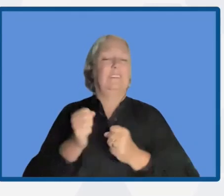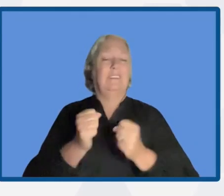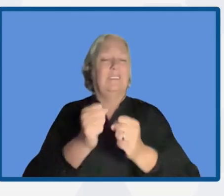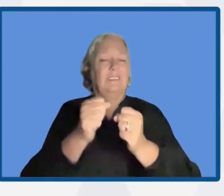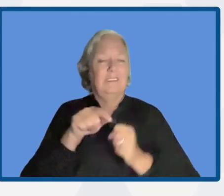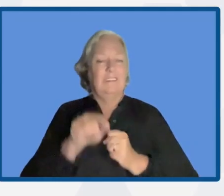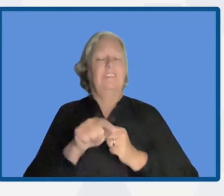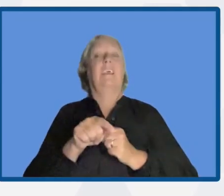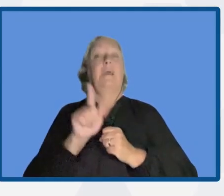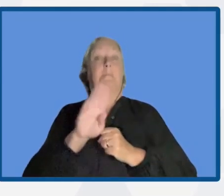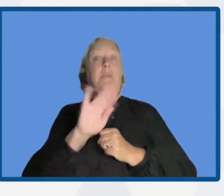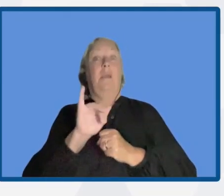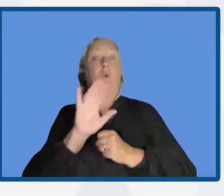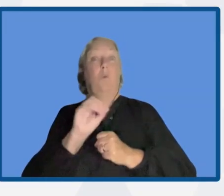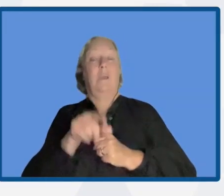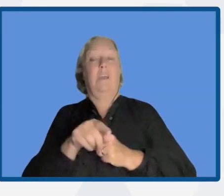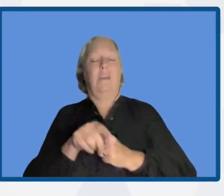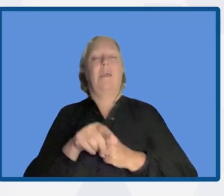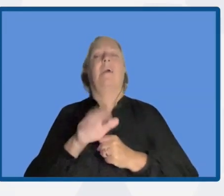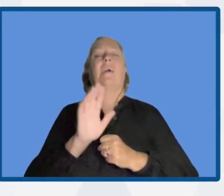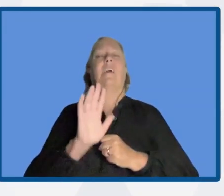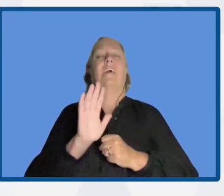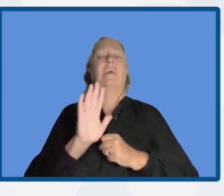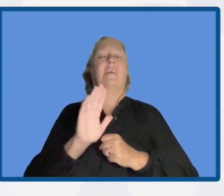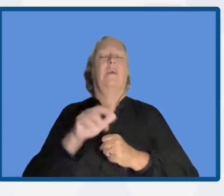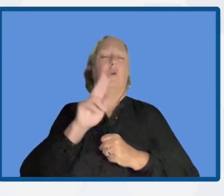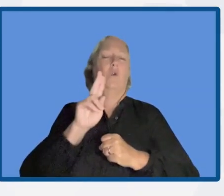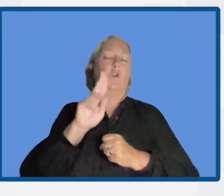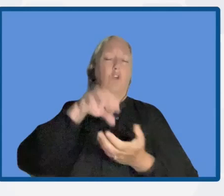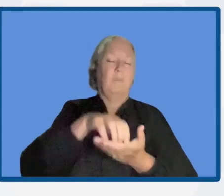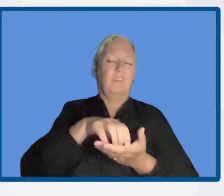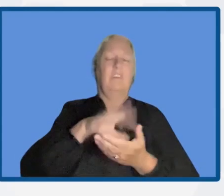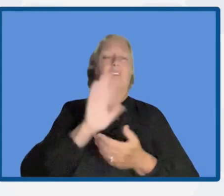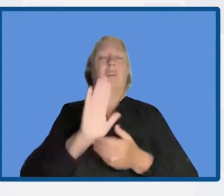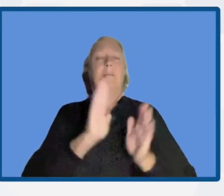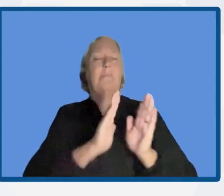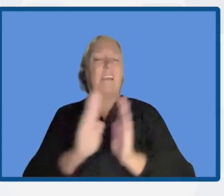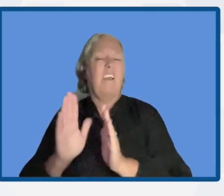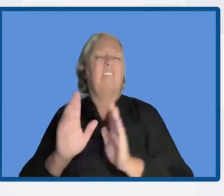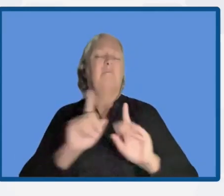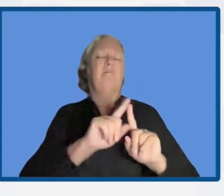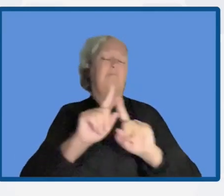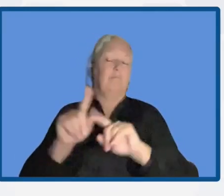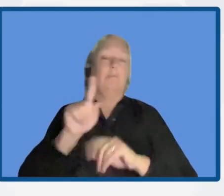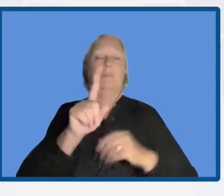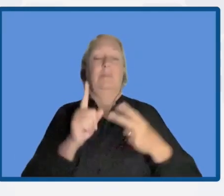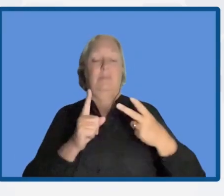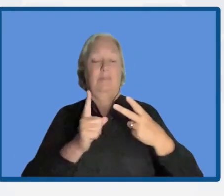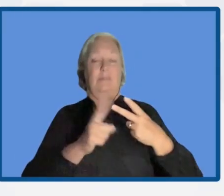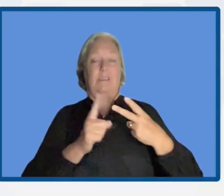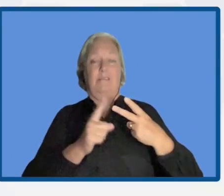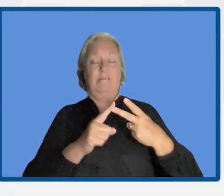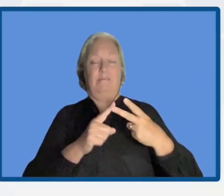updated this year, the urban drainage plan, as well as others. The second element of